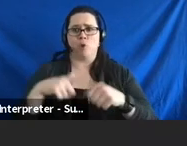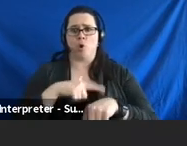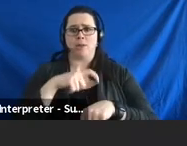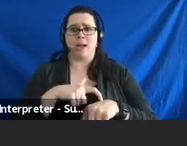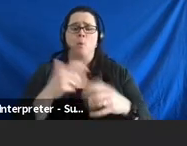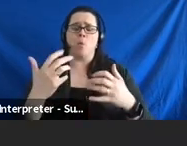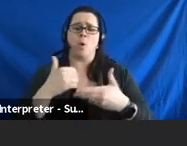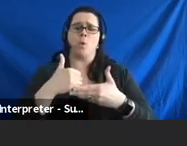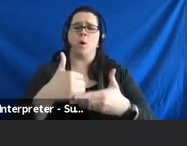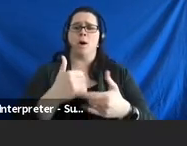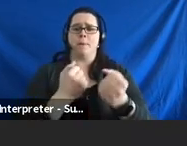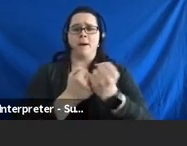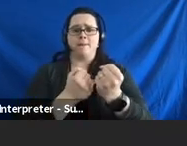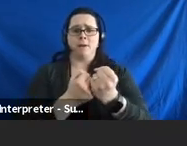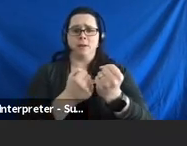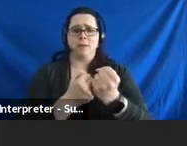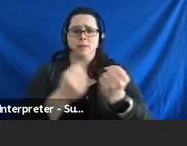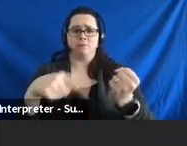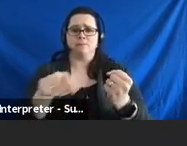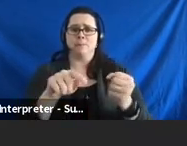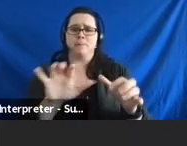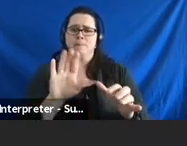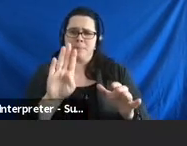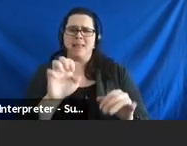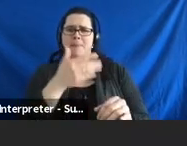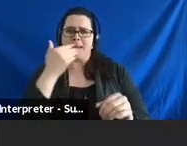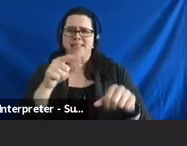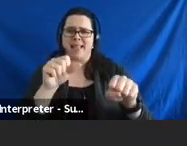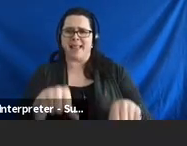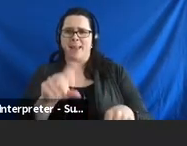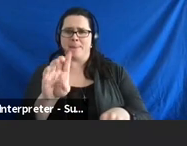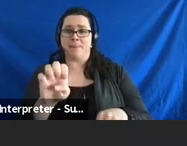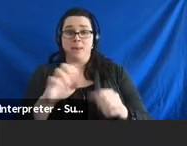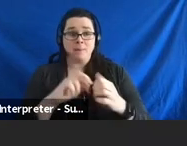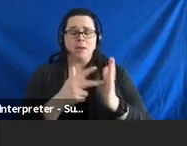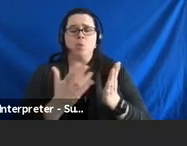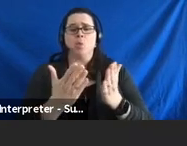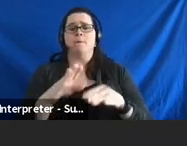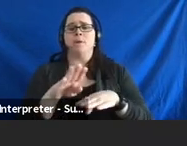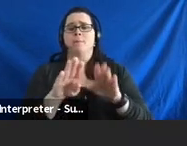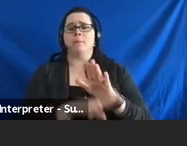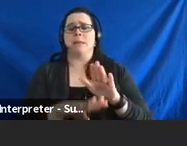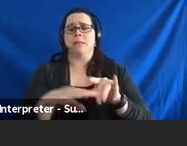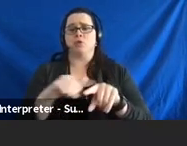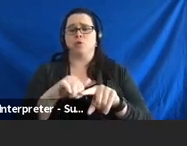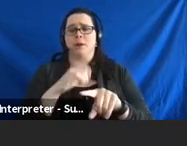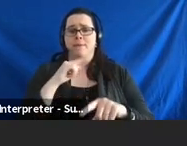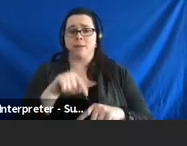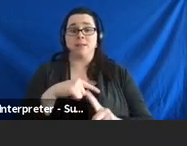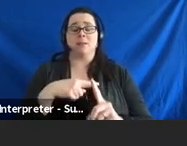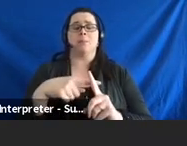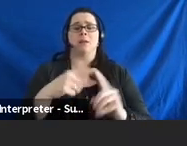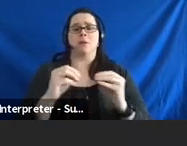want to help advocates be the best that they can be. And so, we do offer basic training for this and